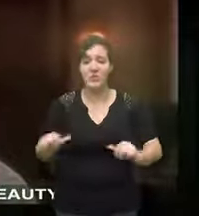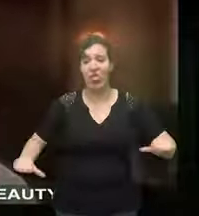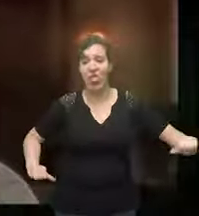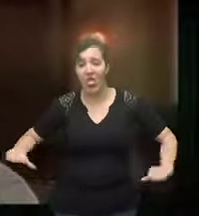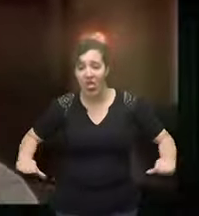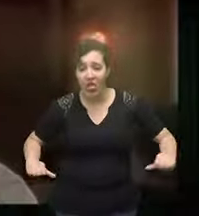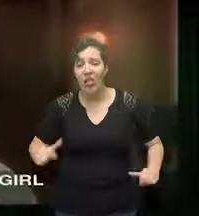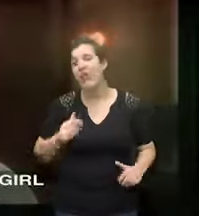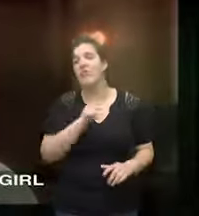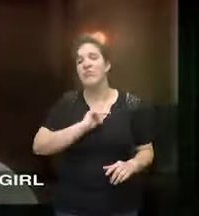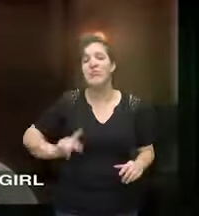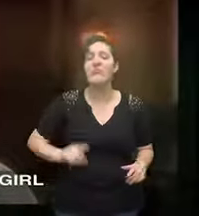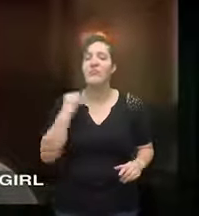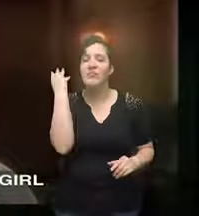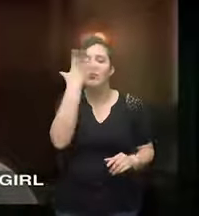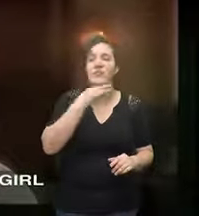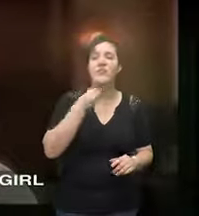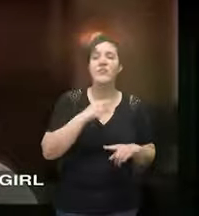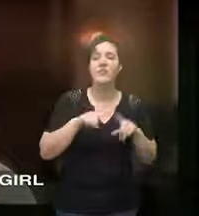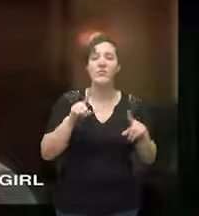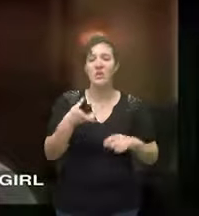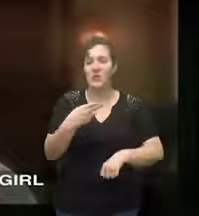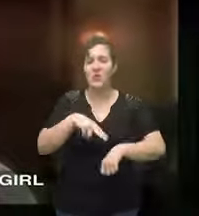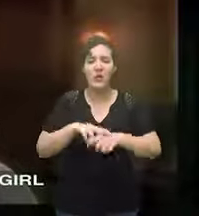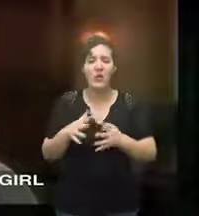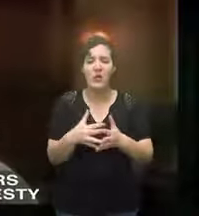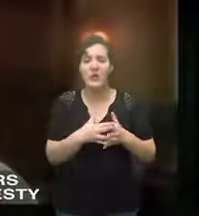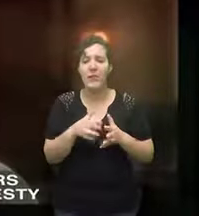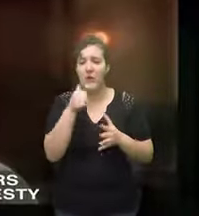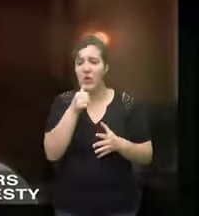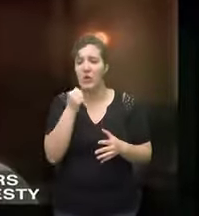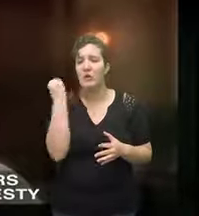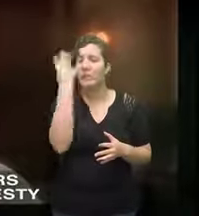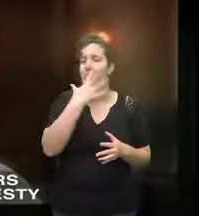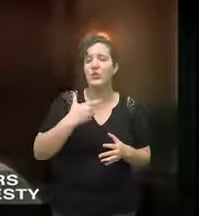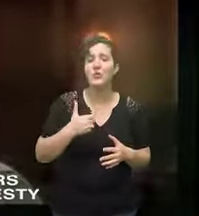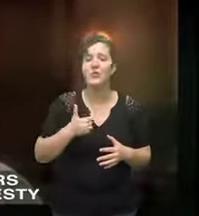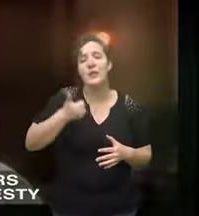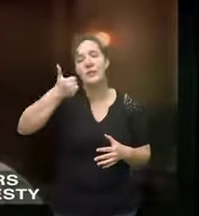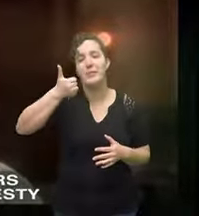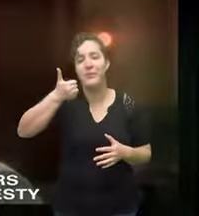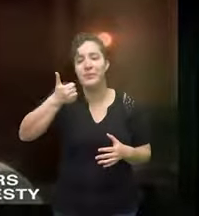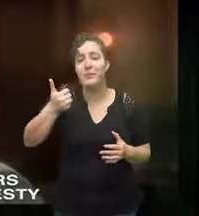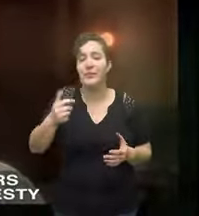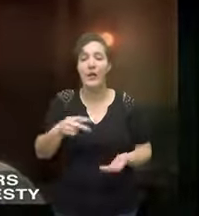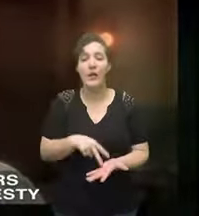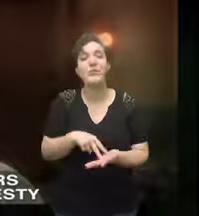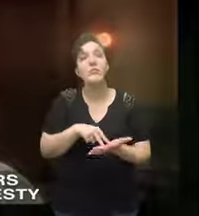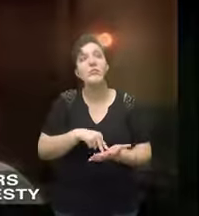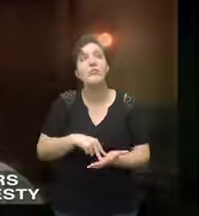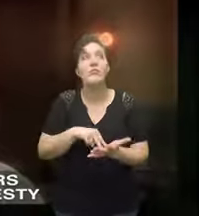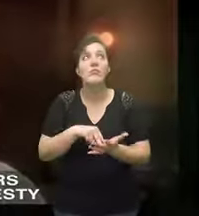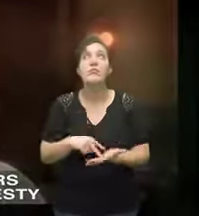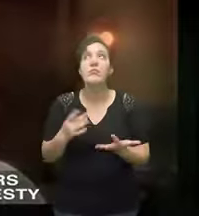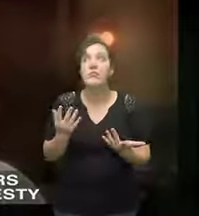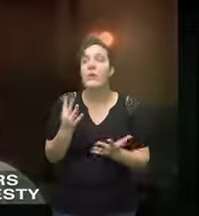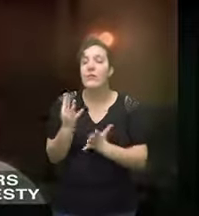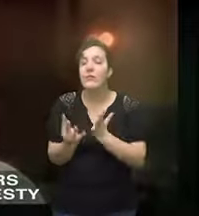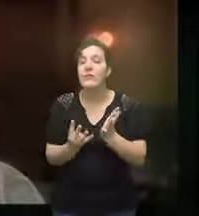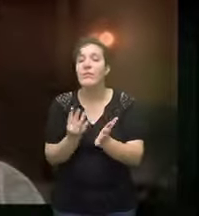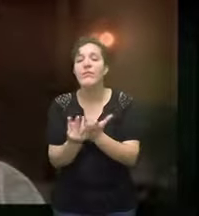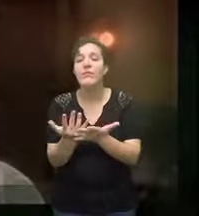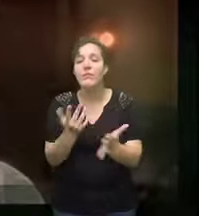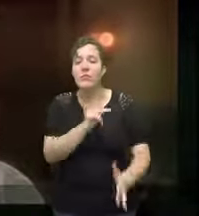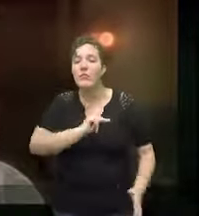the of her beauty but your simple American girl is much prettier I stood there for four hours before his